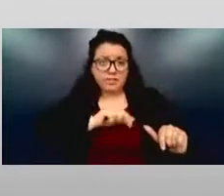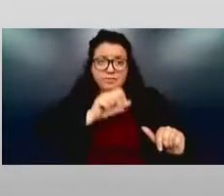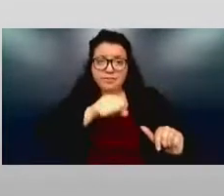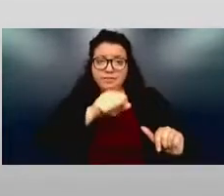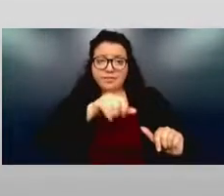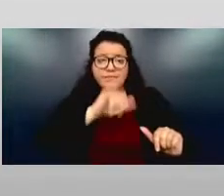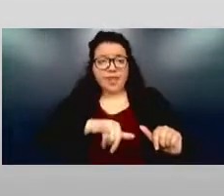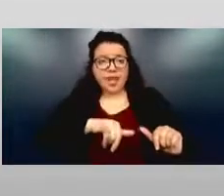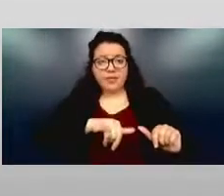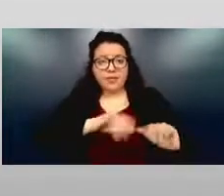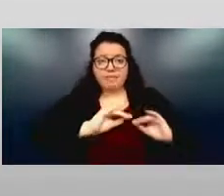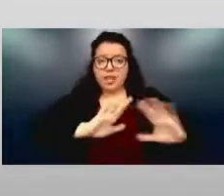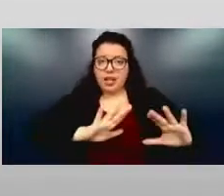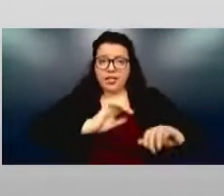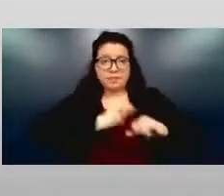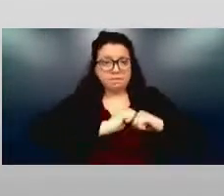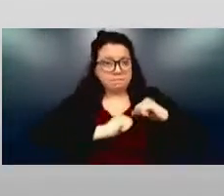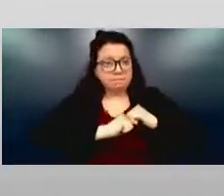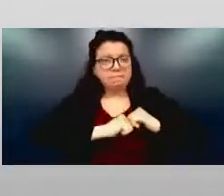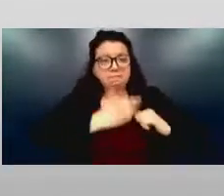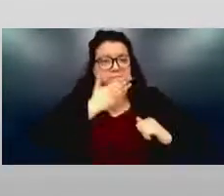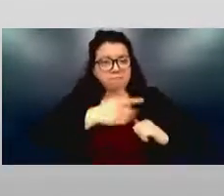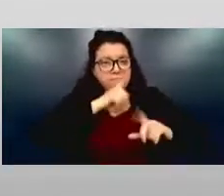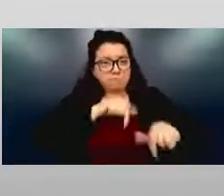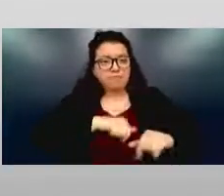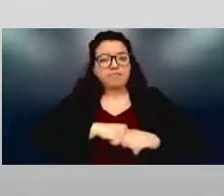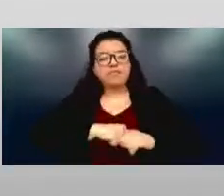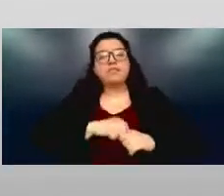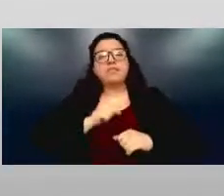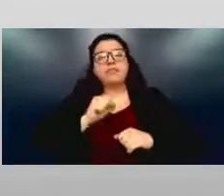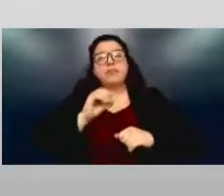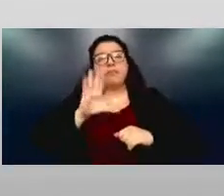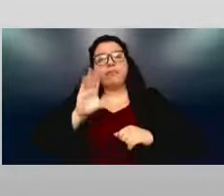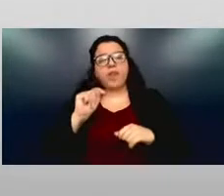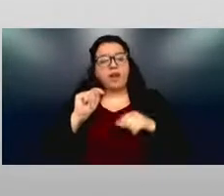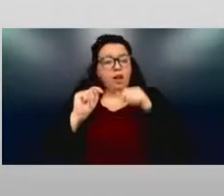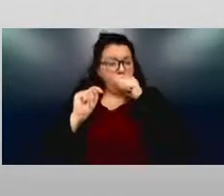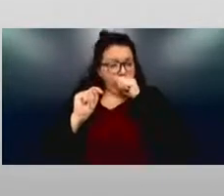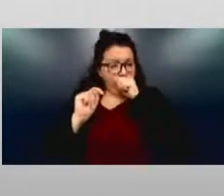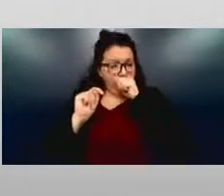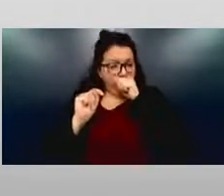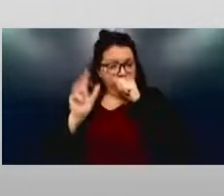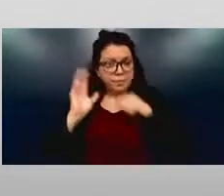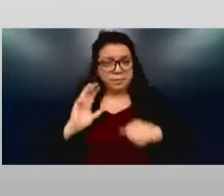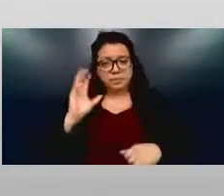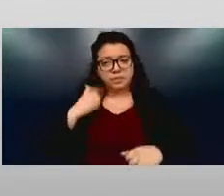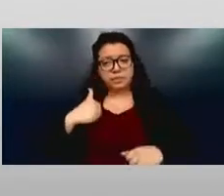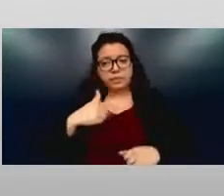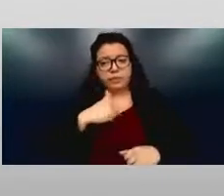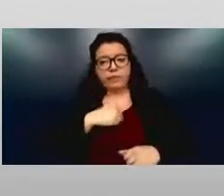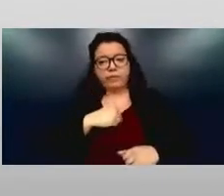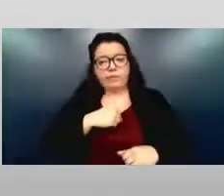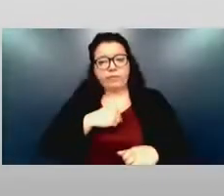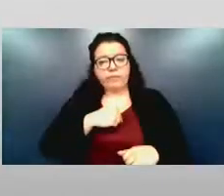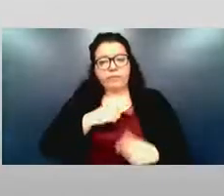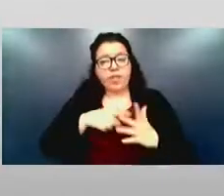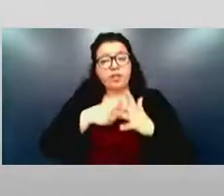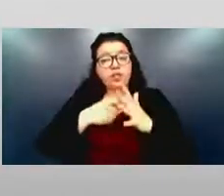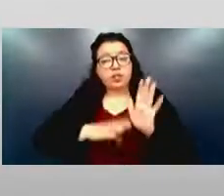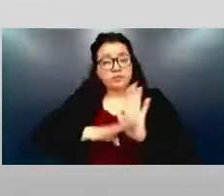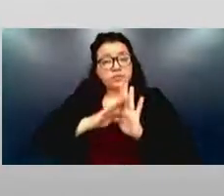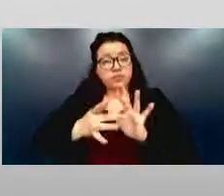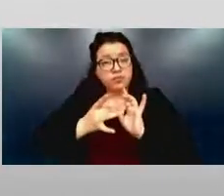very concrete and it was very, but when I, we were developing relationships with students with